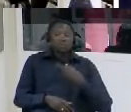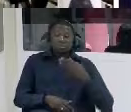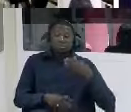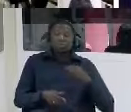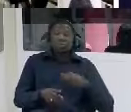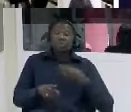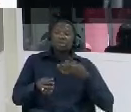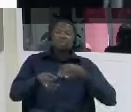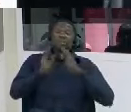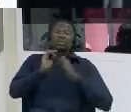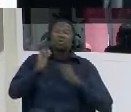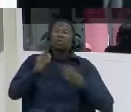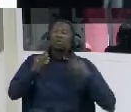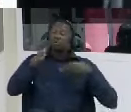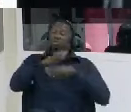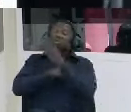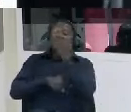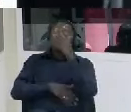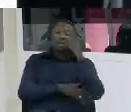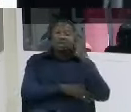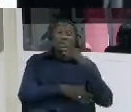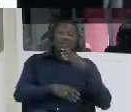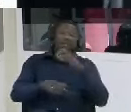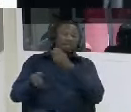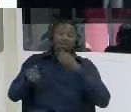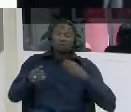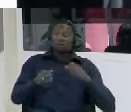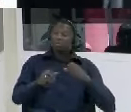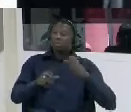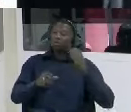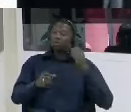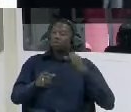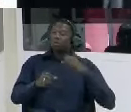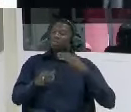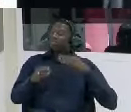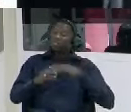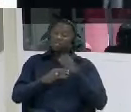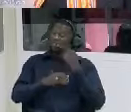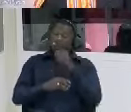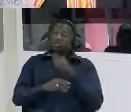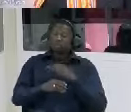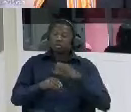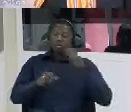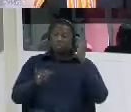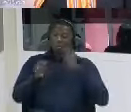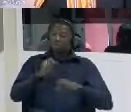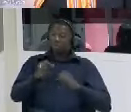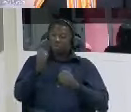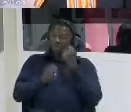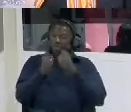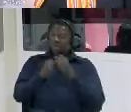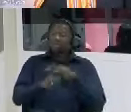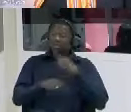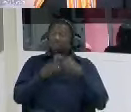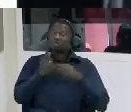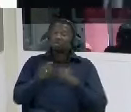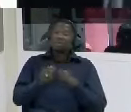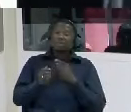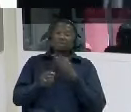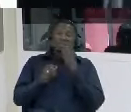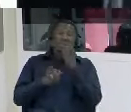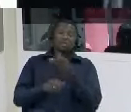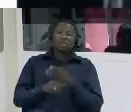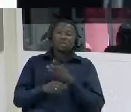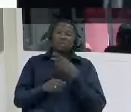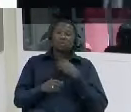pronounce that you have accident on the way when going to can in life don't do it i said thank you very much honorable i will do what you